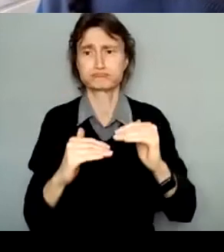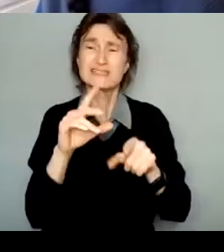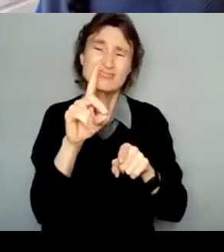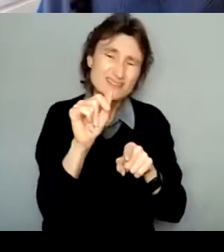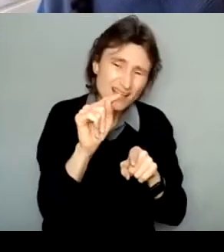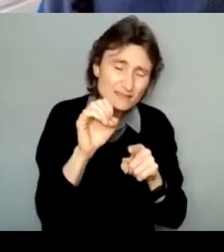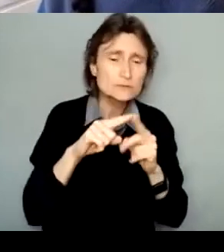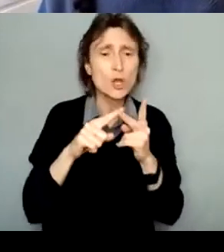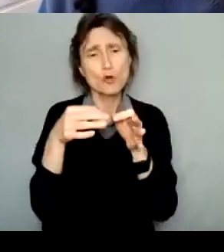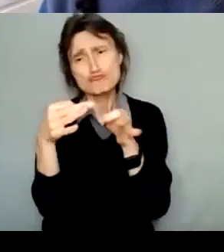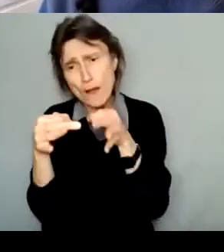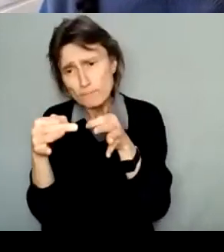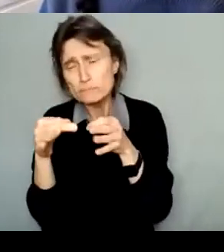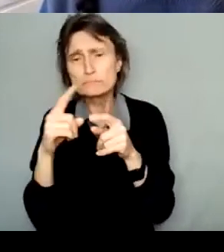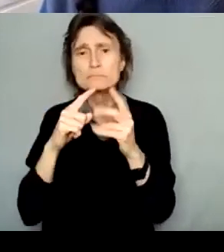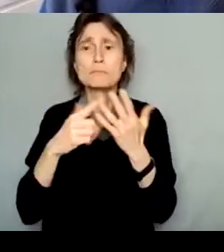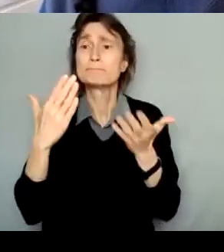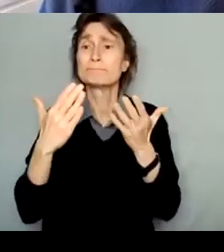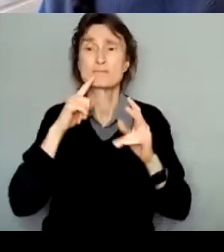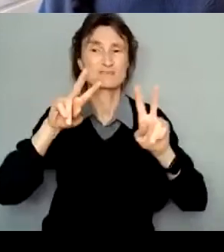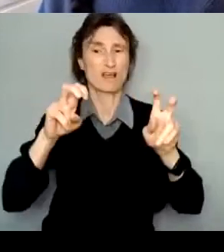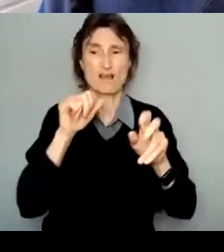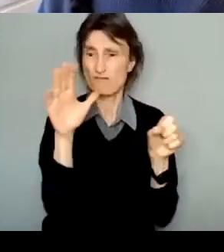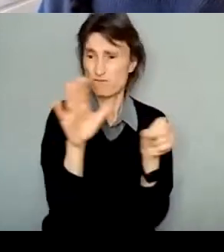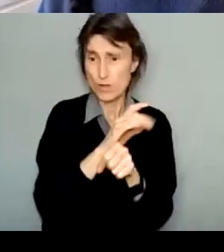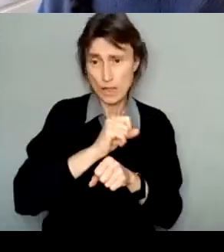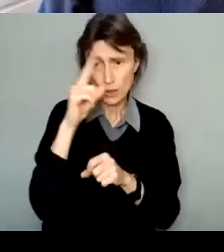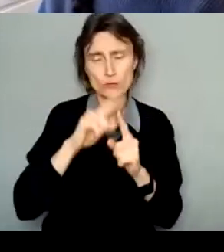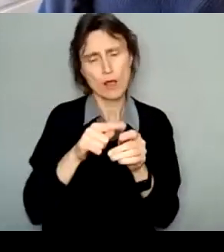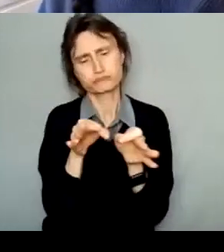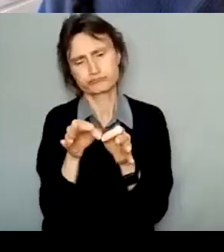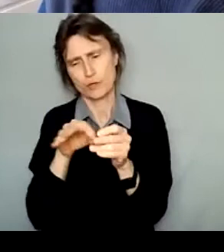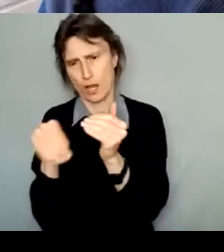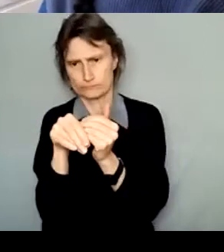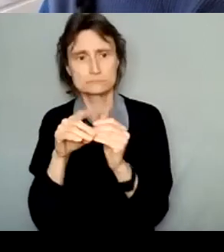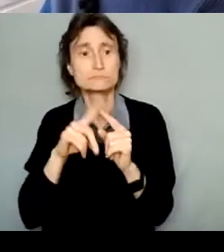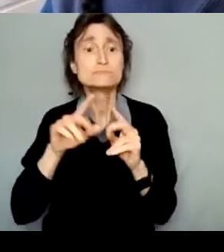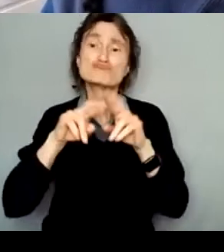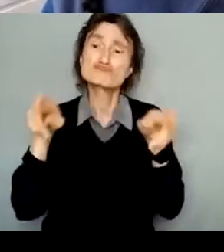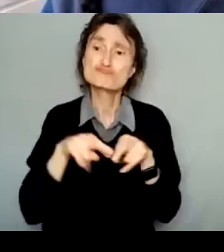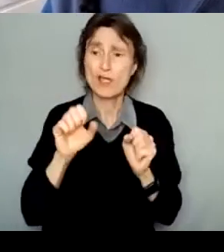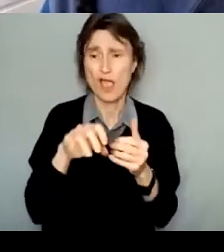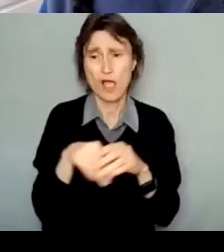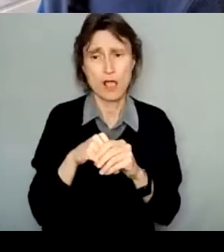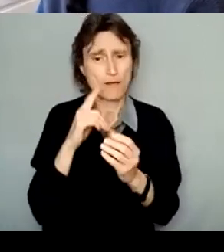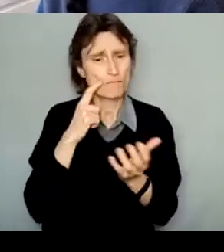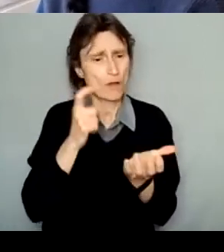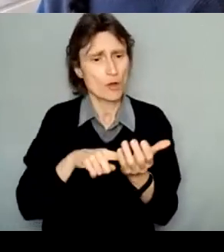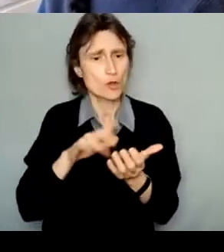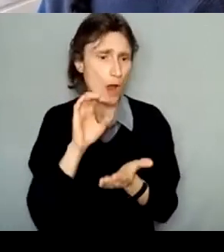isn't already apparent in the title. Your resume might include things like education, training,